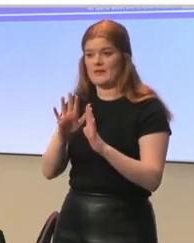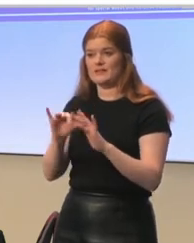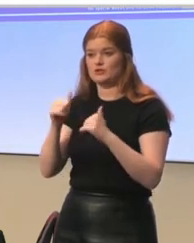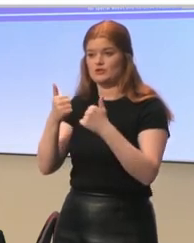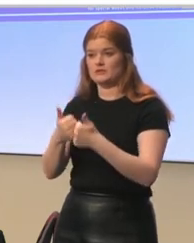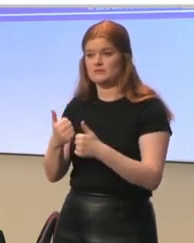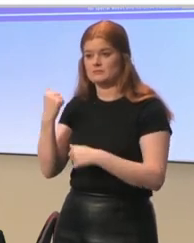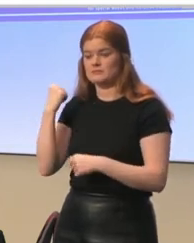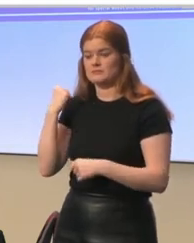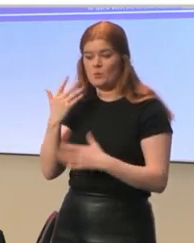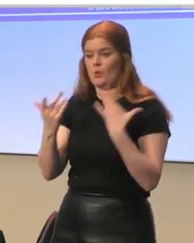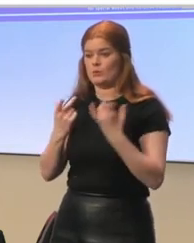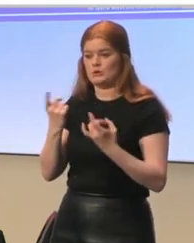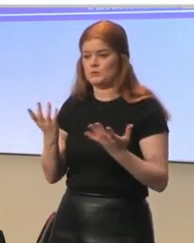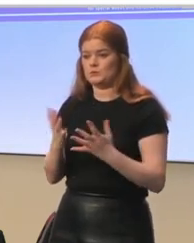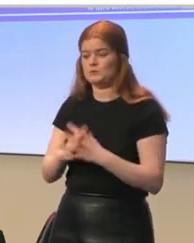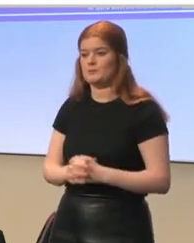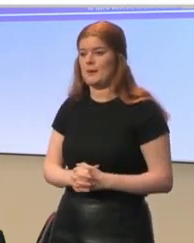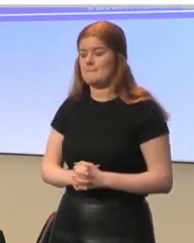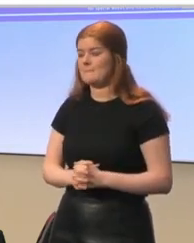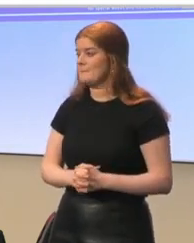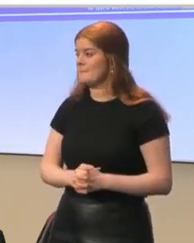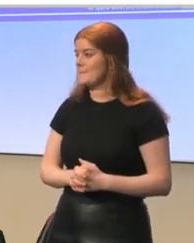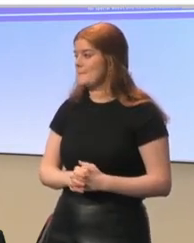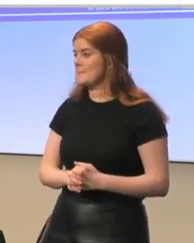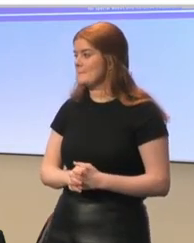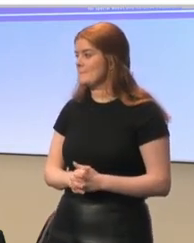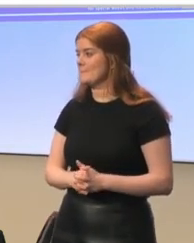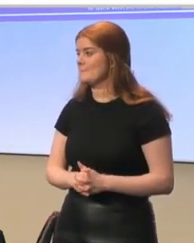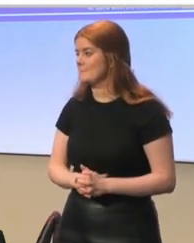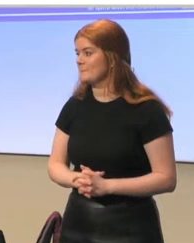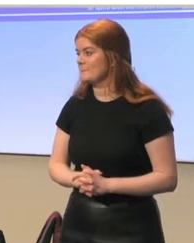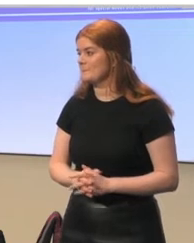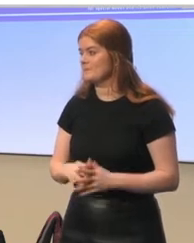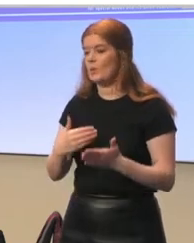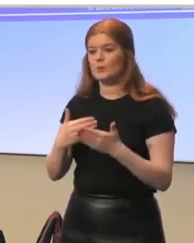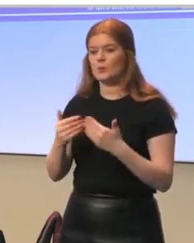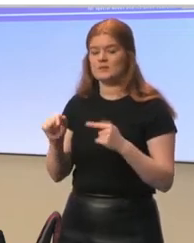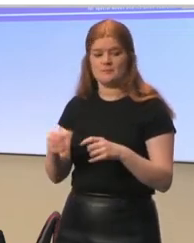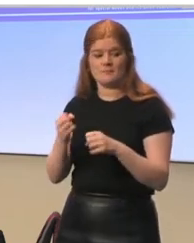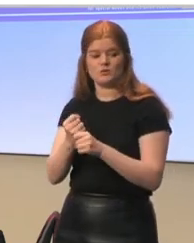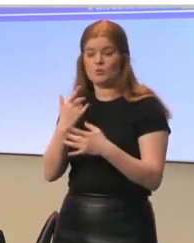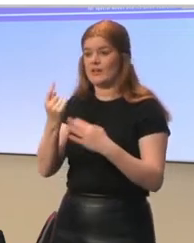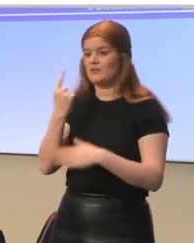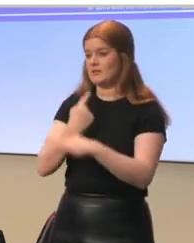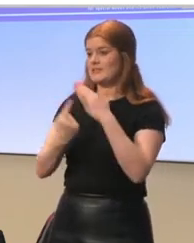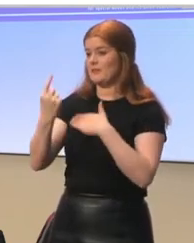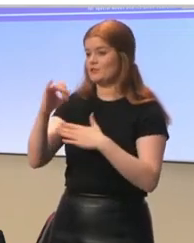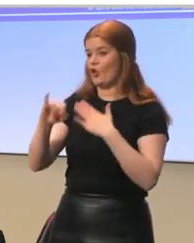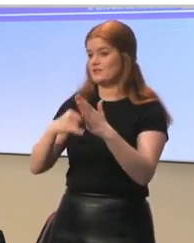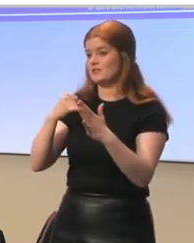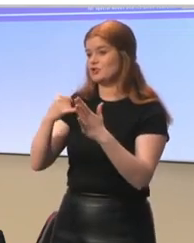and what we do. So, what's it about, actually? So, we are an independent organization